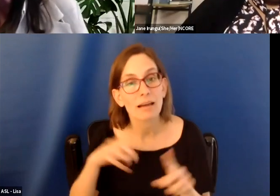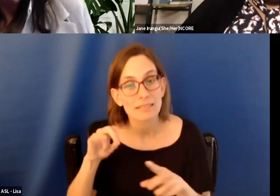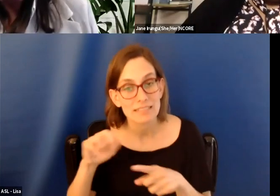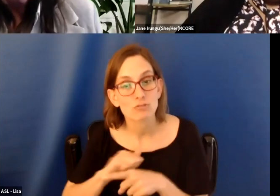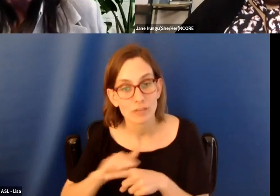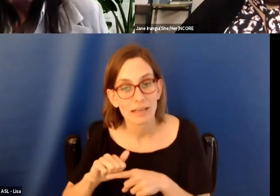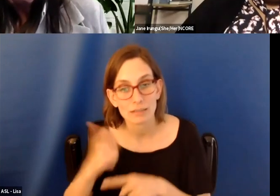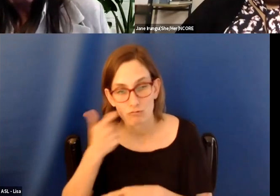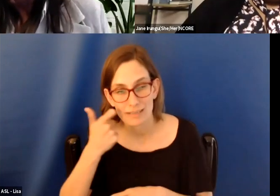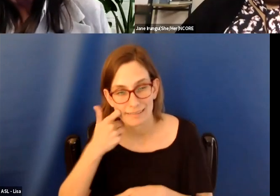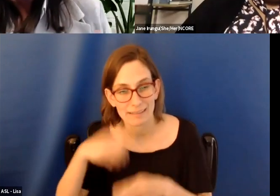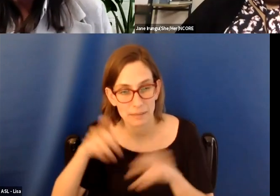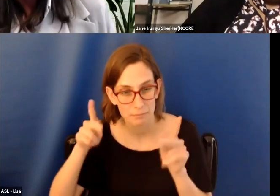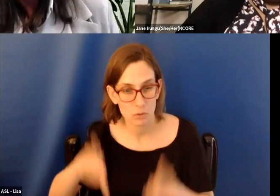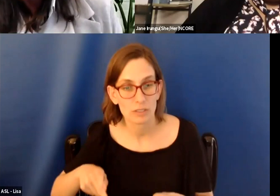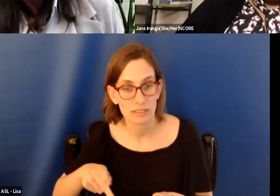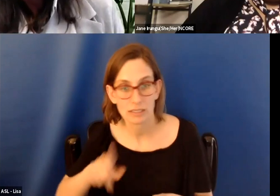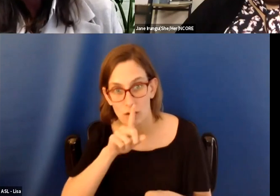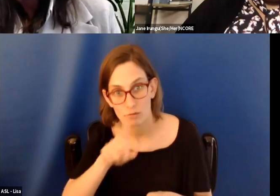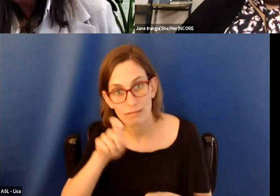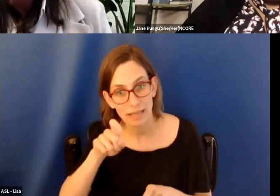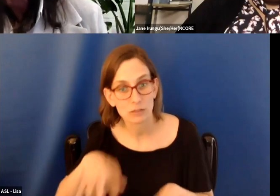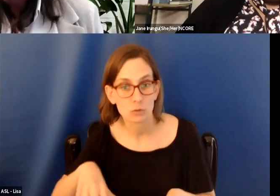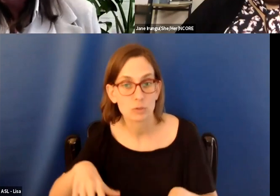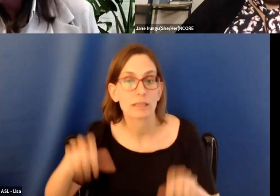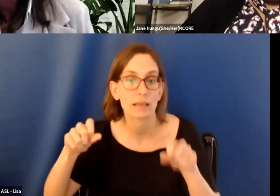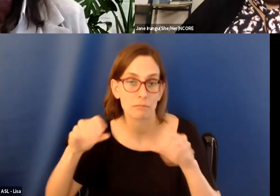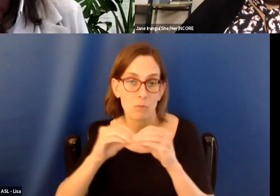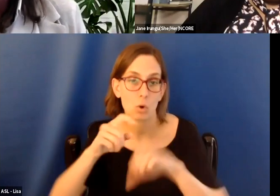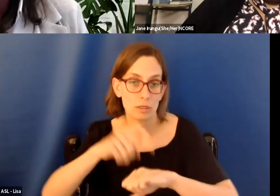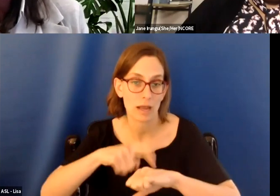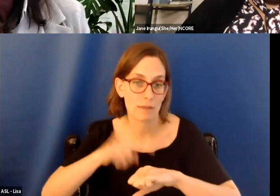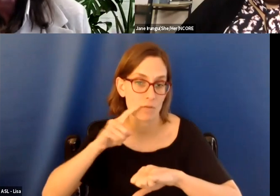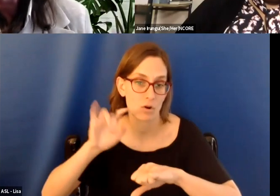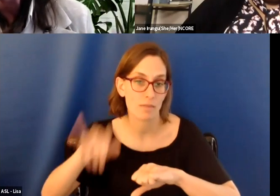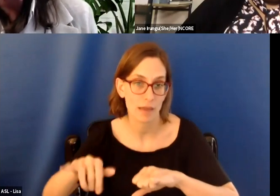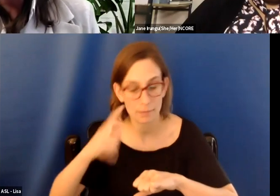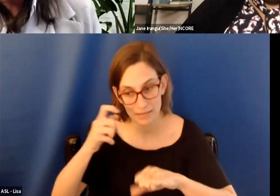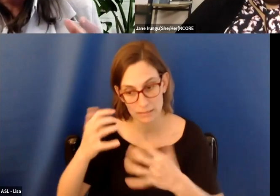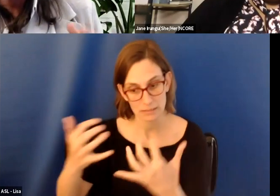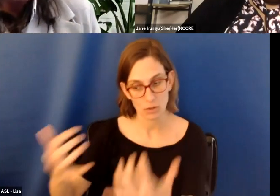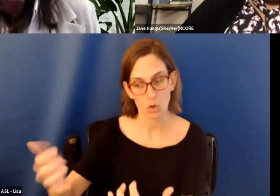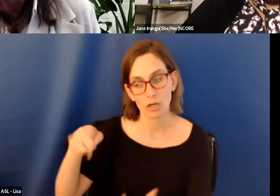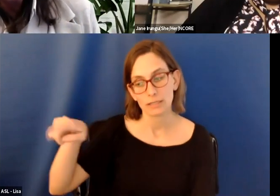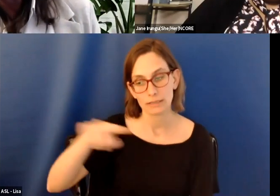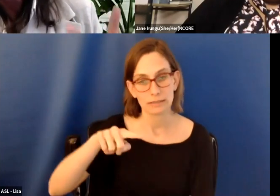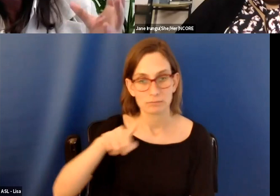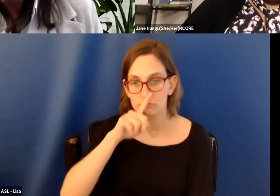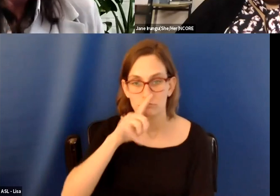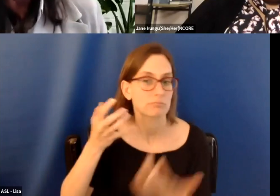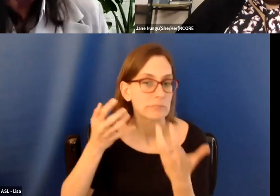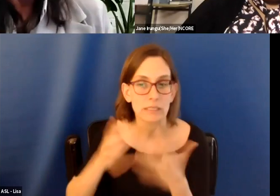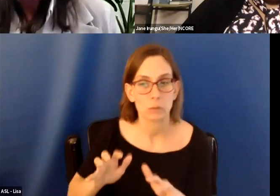person, um, where I really needed to spend a lot of time on that because the people that were there really didn't want to be